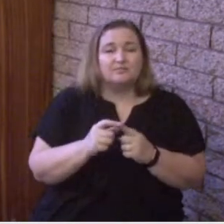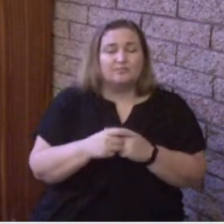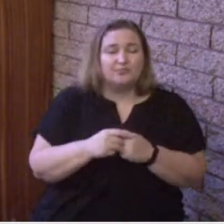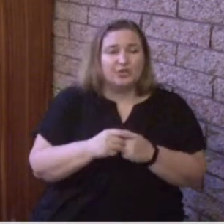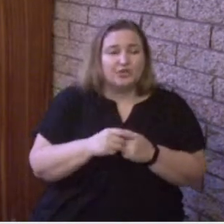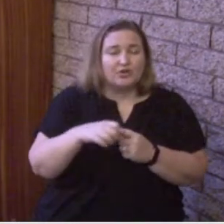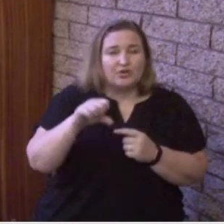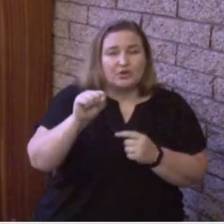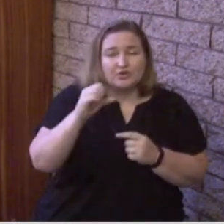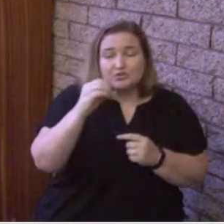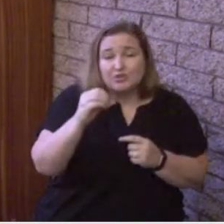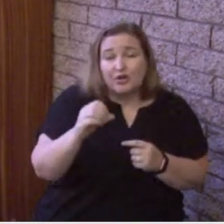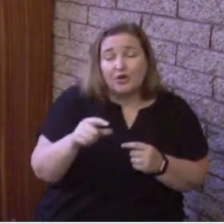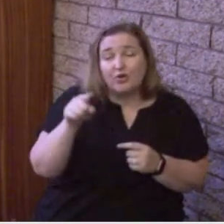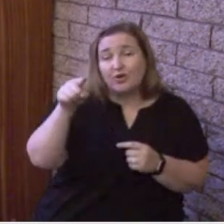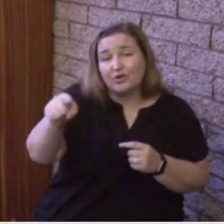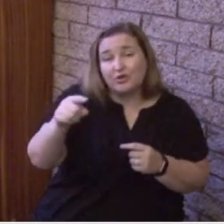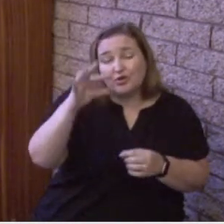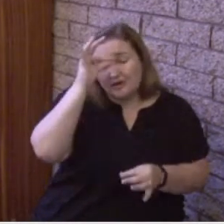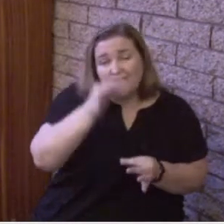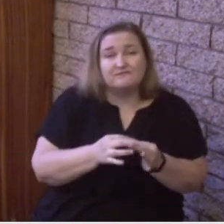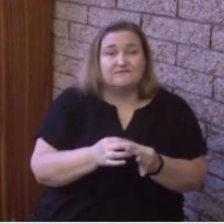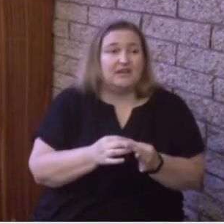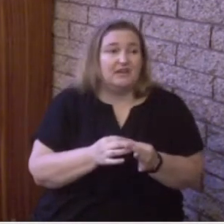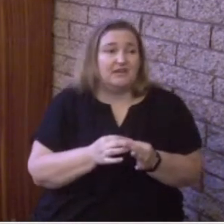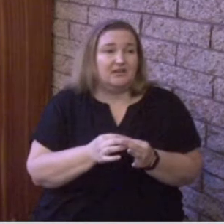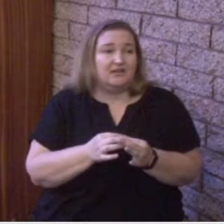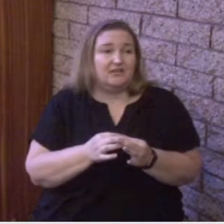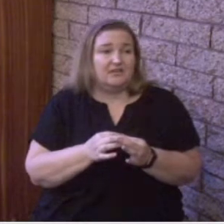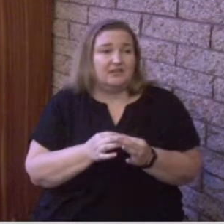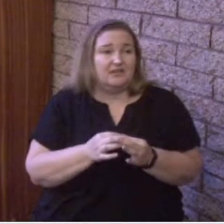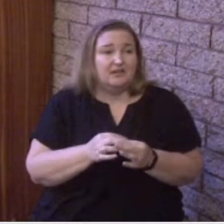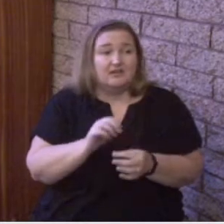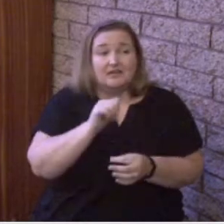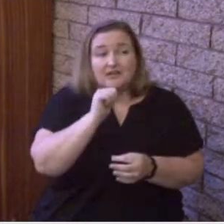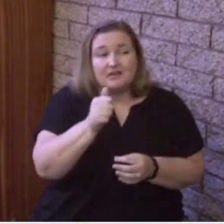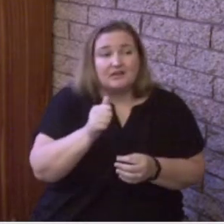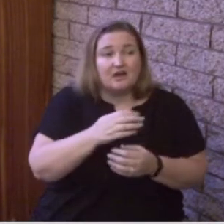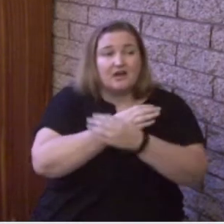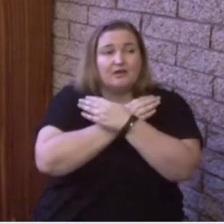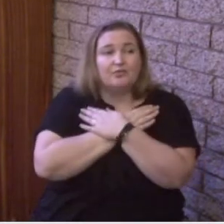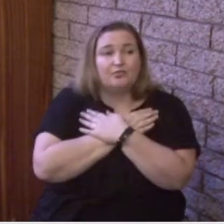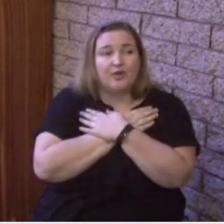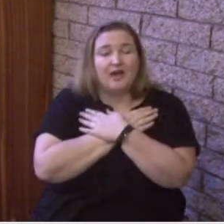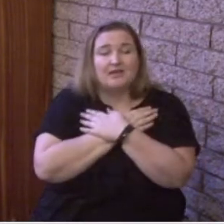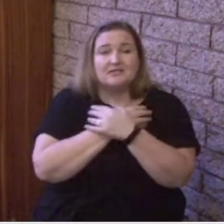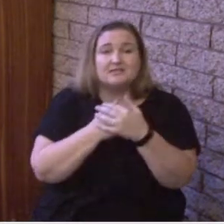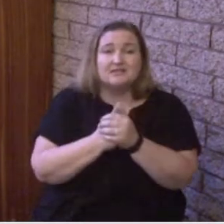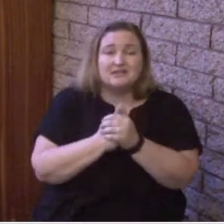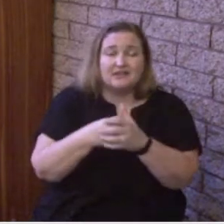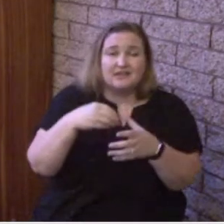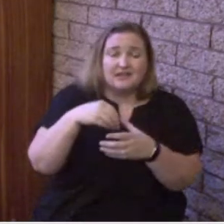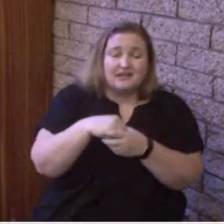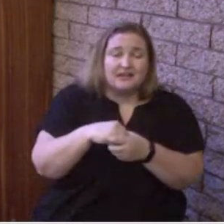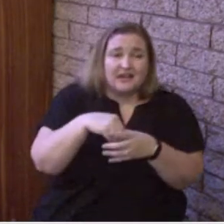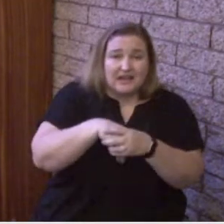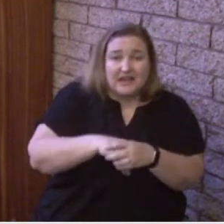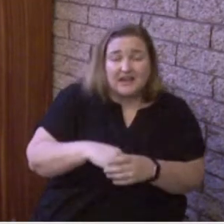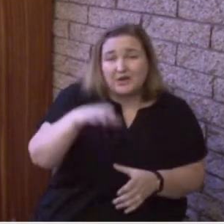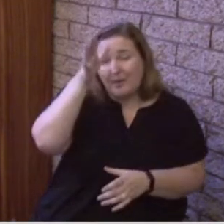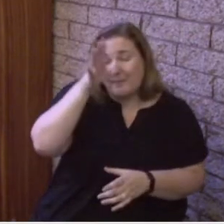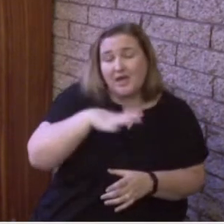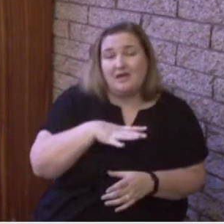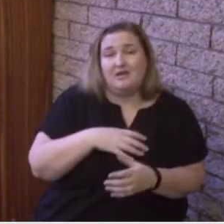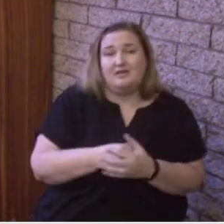of men but in the power of God. These things God has revealed to us through the Spirit for the